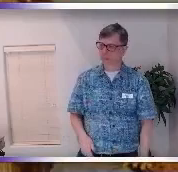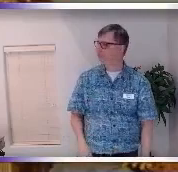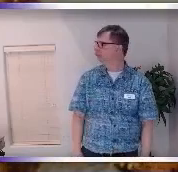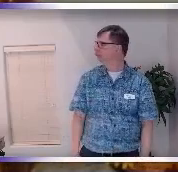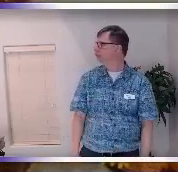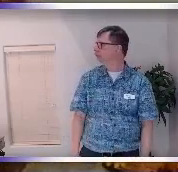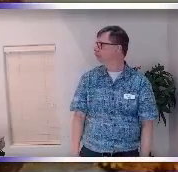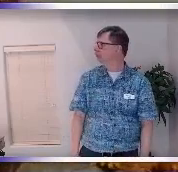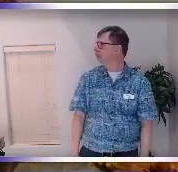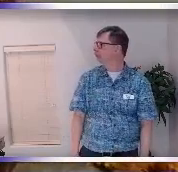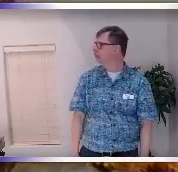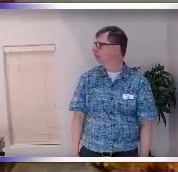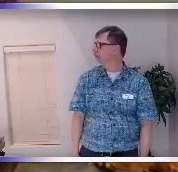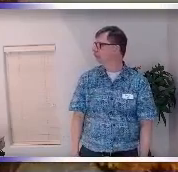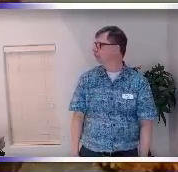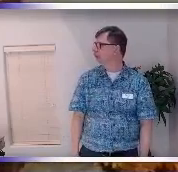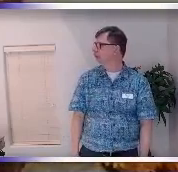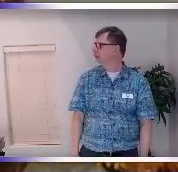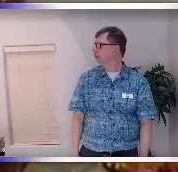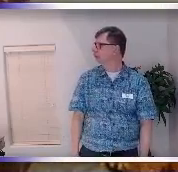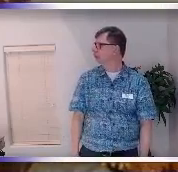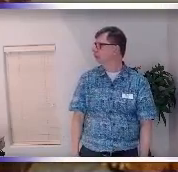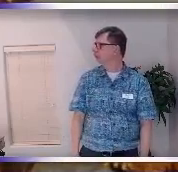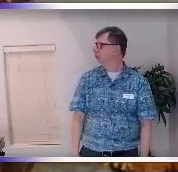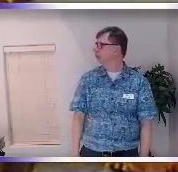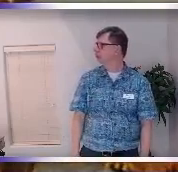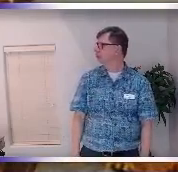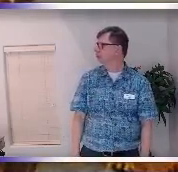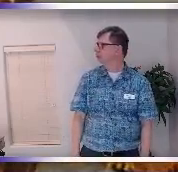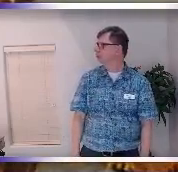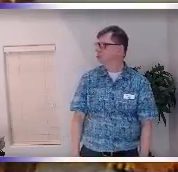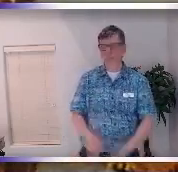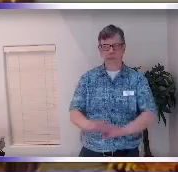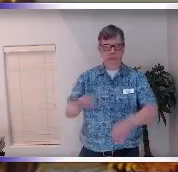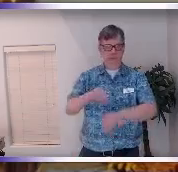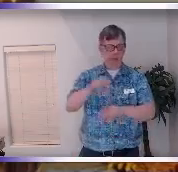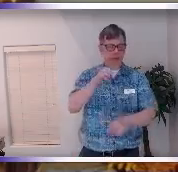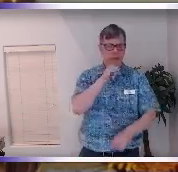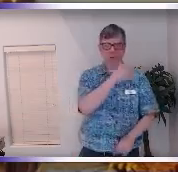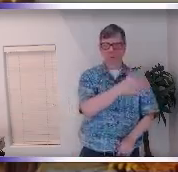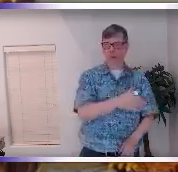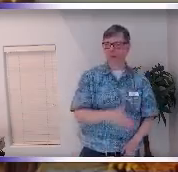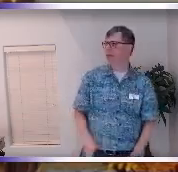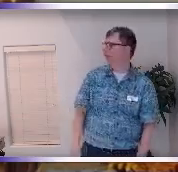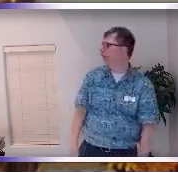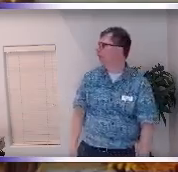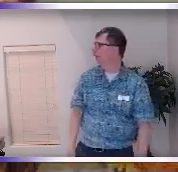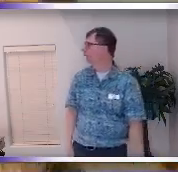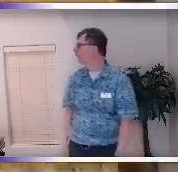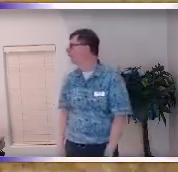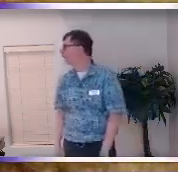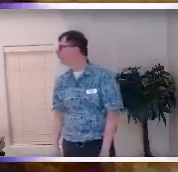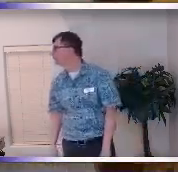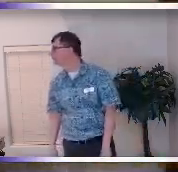costume and they have that little plastic brooch and my mom goes isn't that a pretty brooch I go don't touch her you're not allowed to touch them you know my mom was like